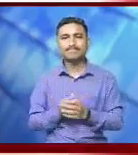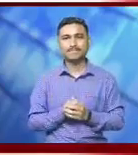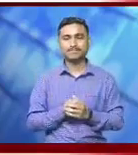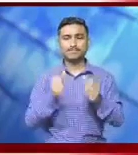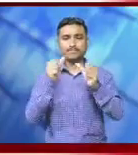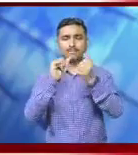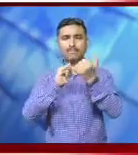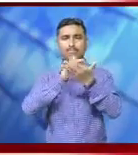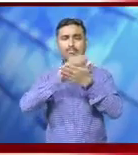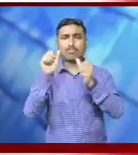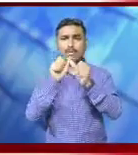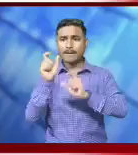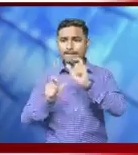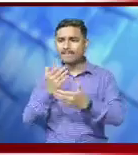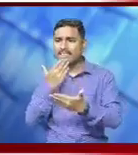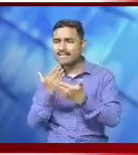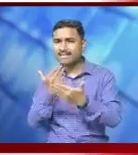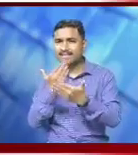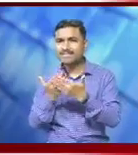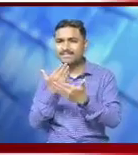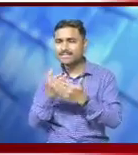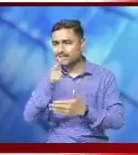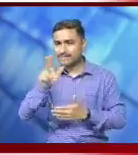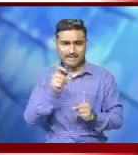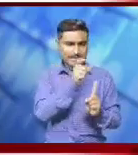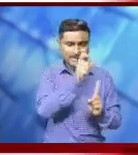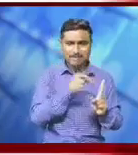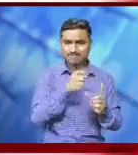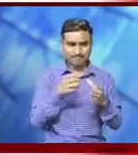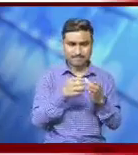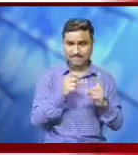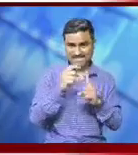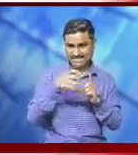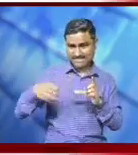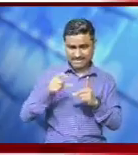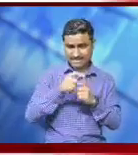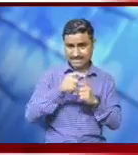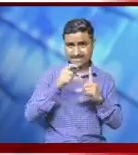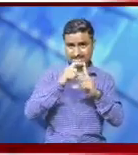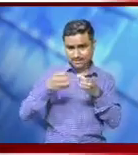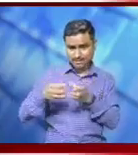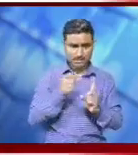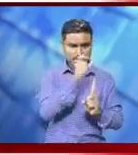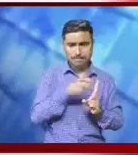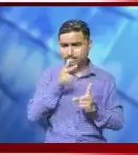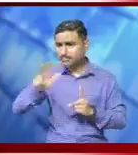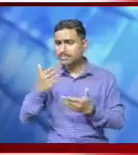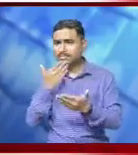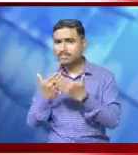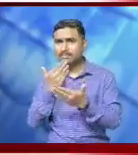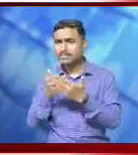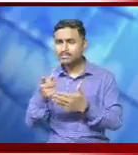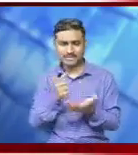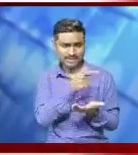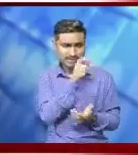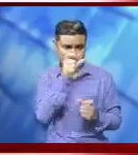expressed his gratitude towards the staff members of ASA's and Aganwari's and emphasized them to go to